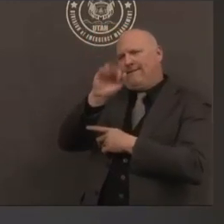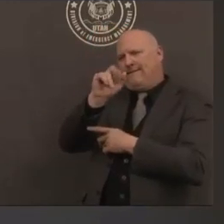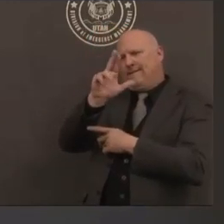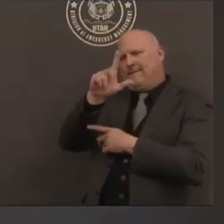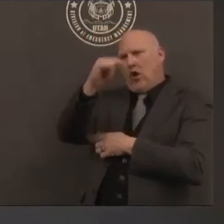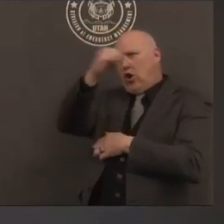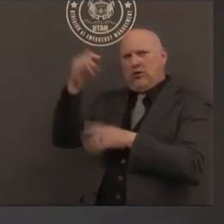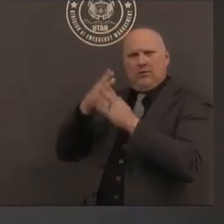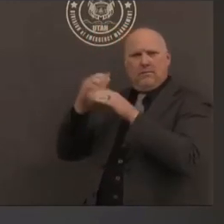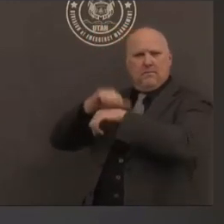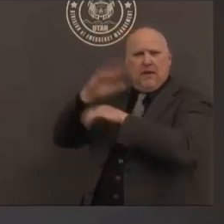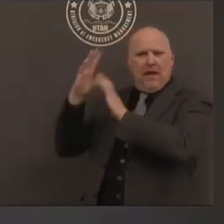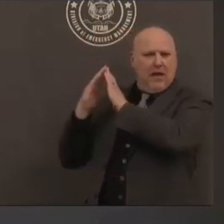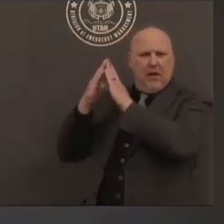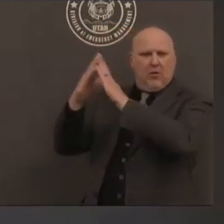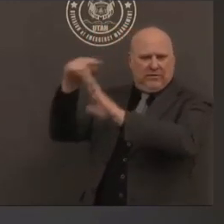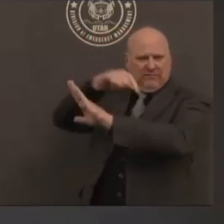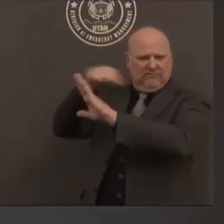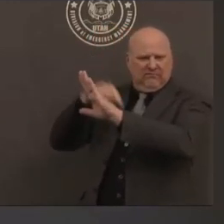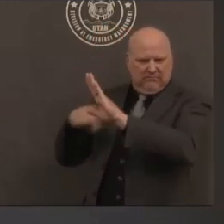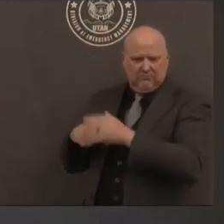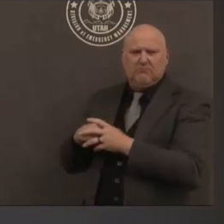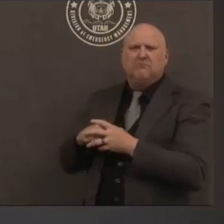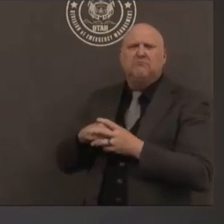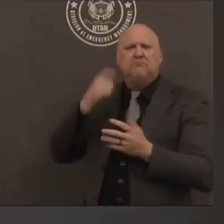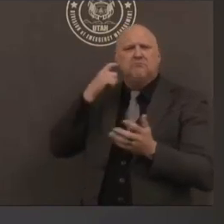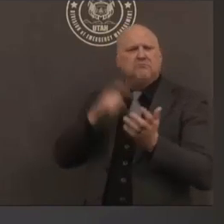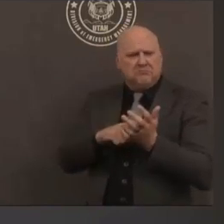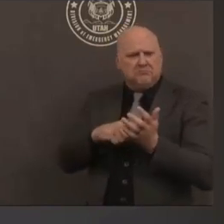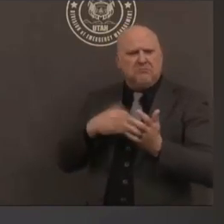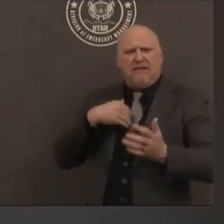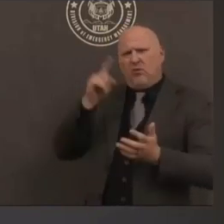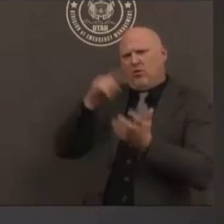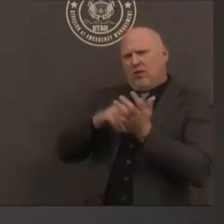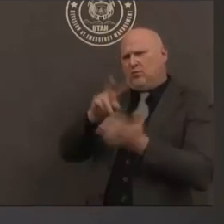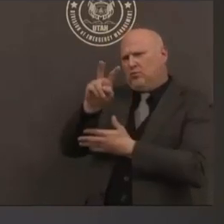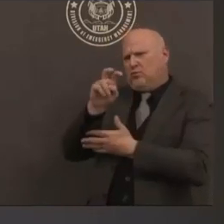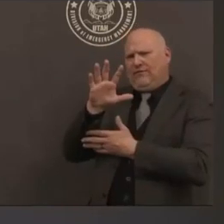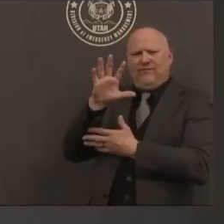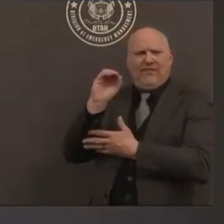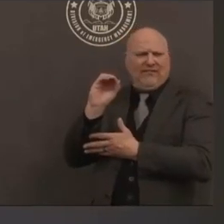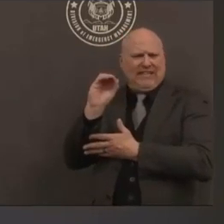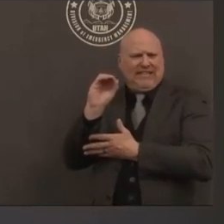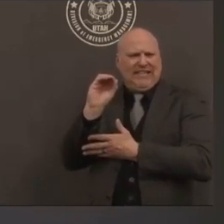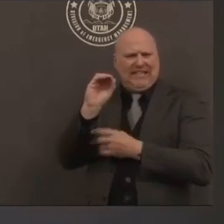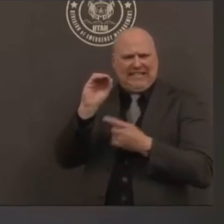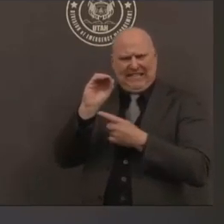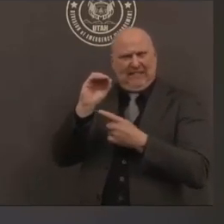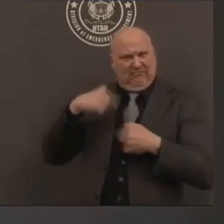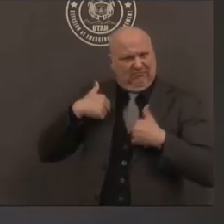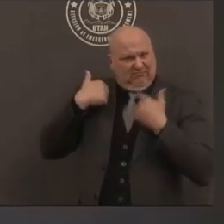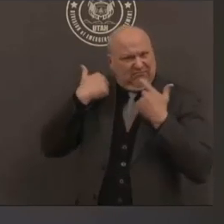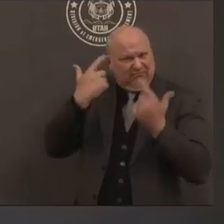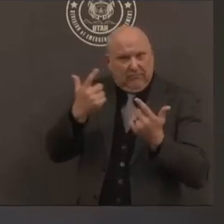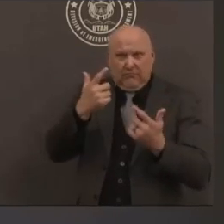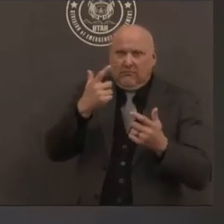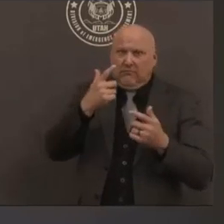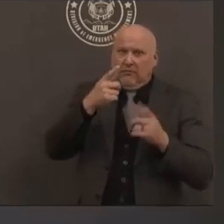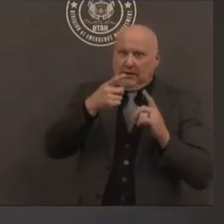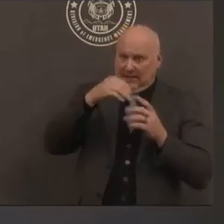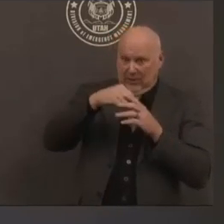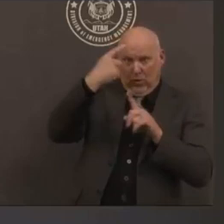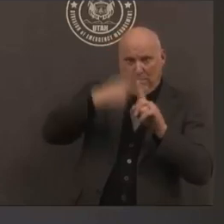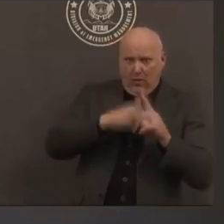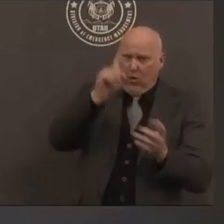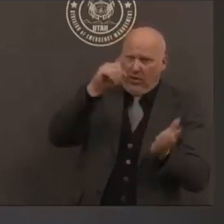aftershocks so far so there's a lot of research that's still being done and the utah geological survey will continue